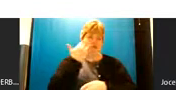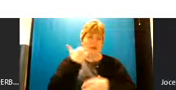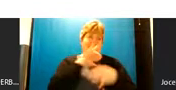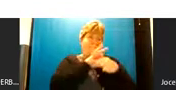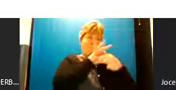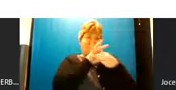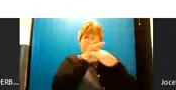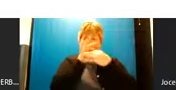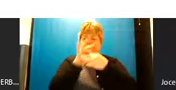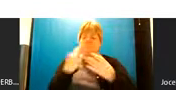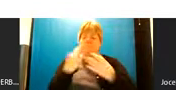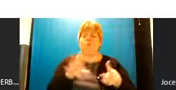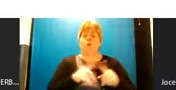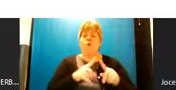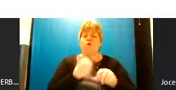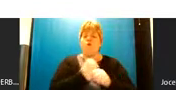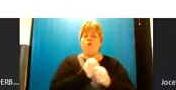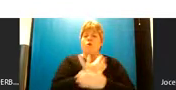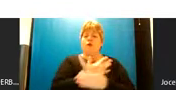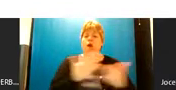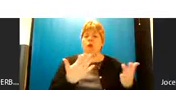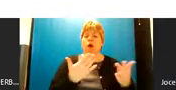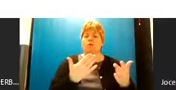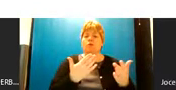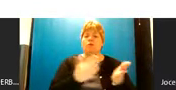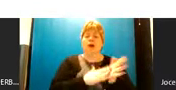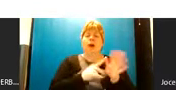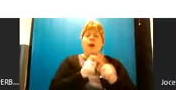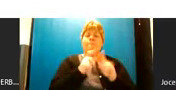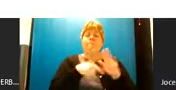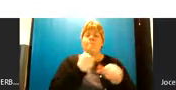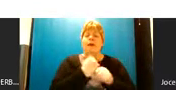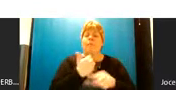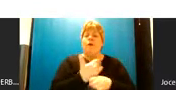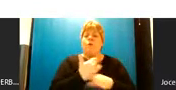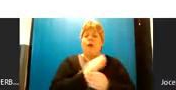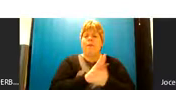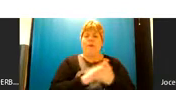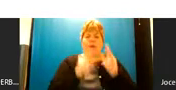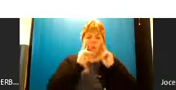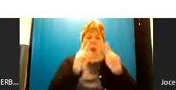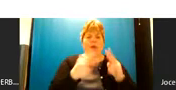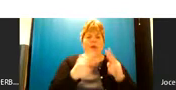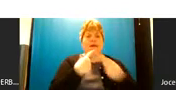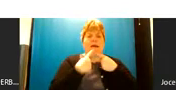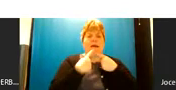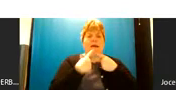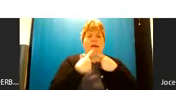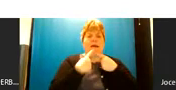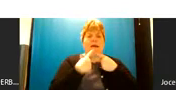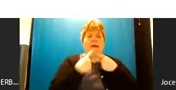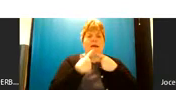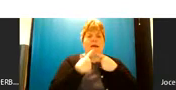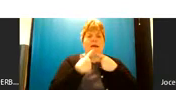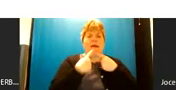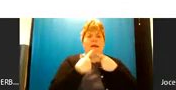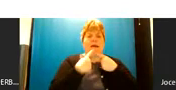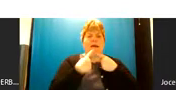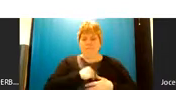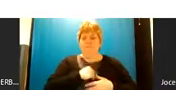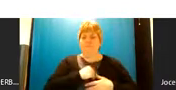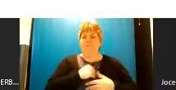and um we're also doing quite a lot of mapping work so by that i mean we're looking at the data that will tell us where